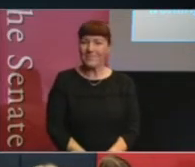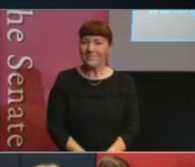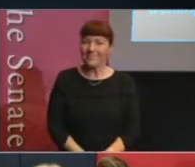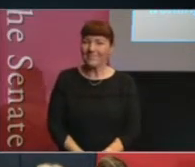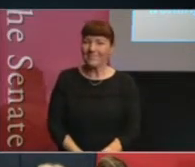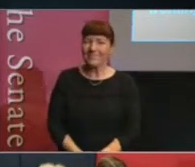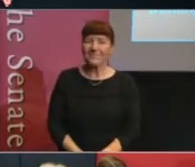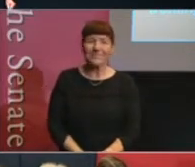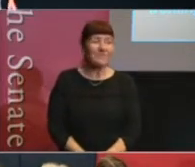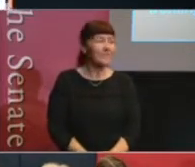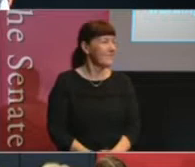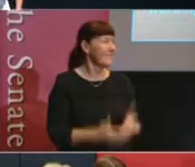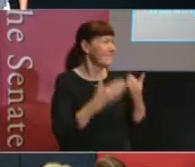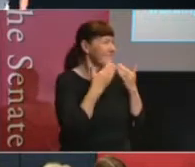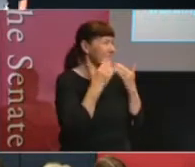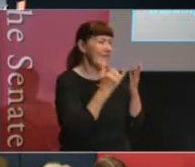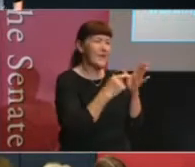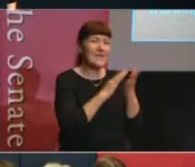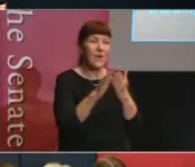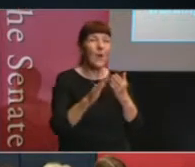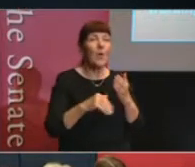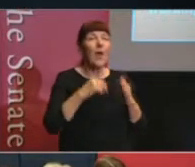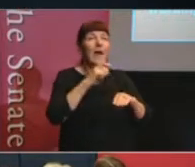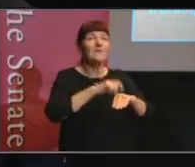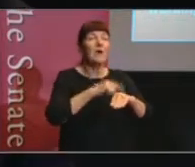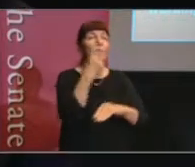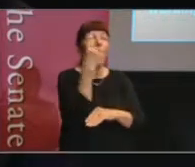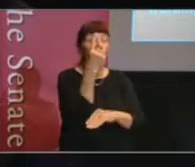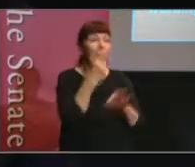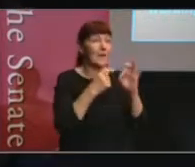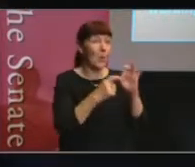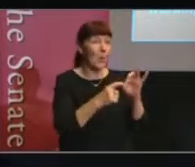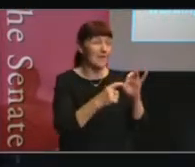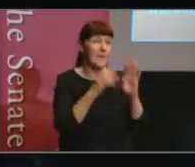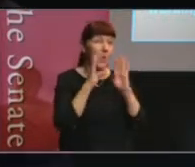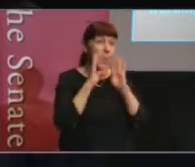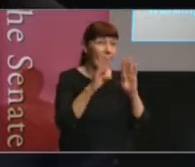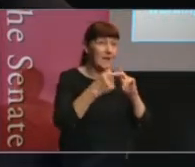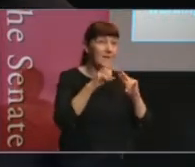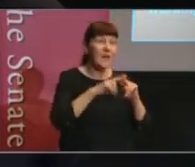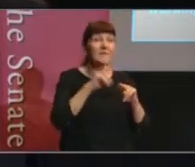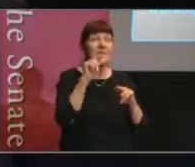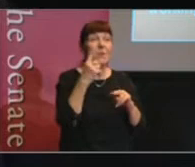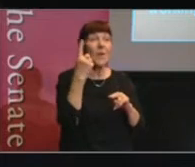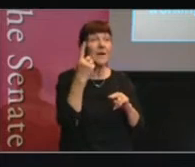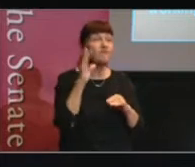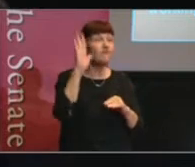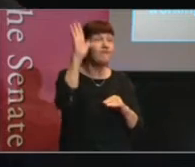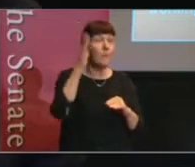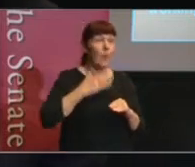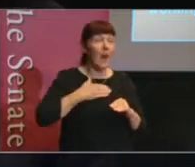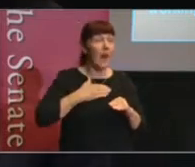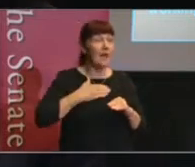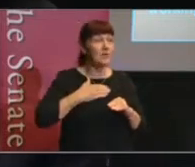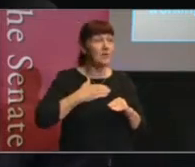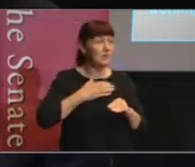Thank you, Sarah. I think we do have time for one question. So, it would be wonderful if someone would like to claim